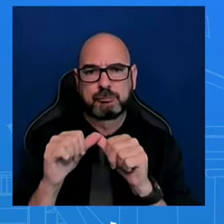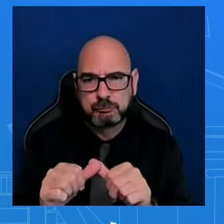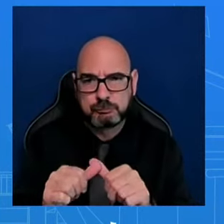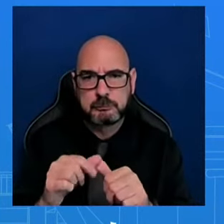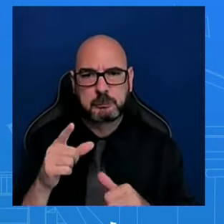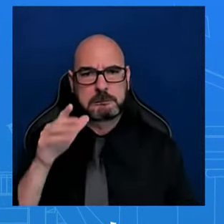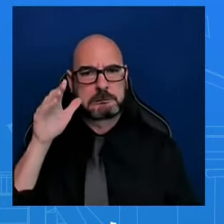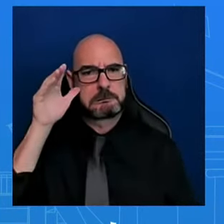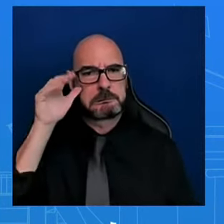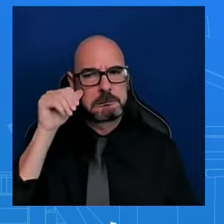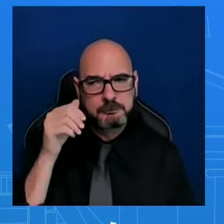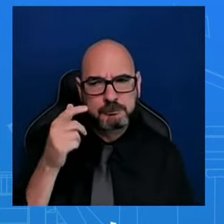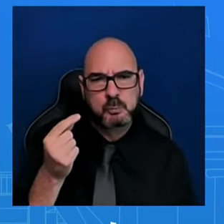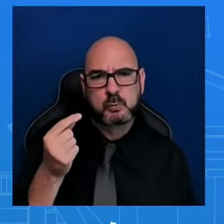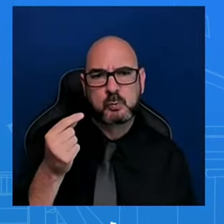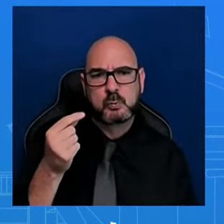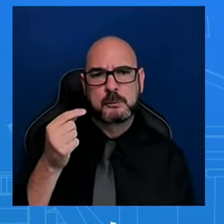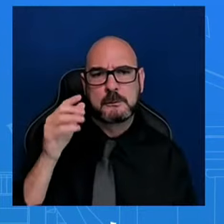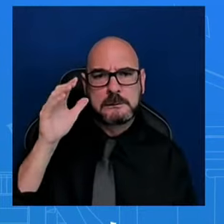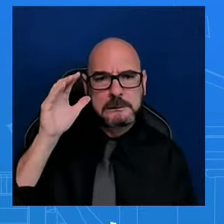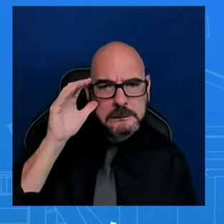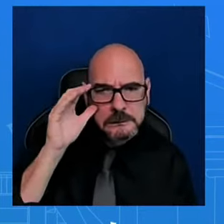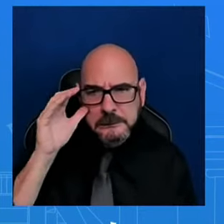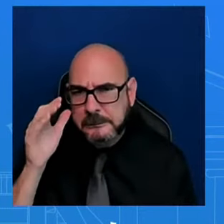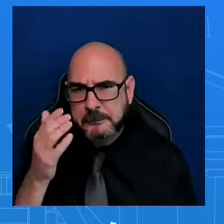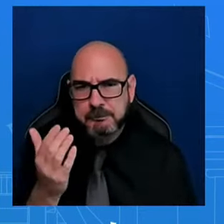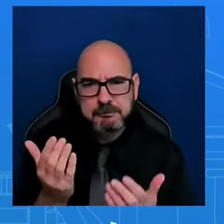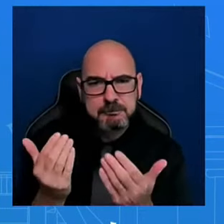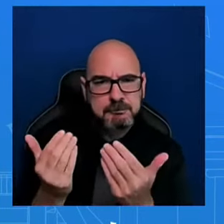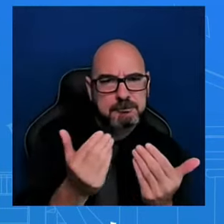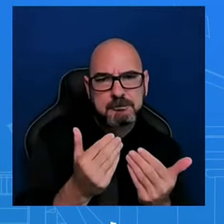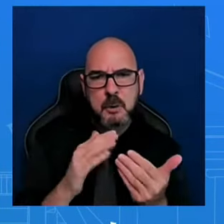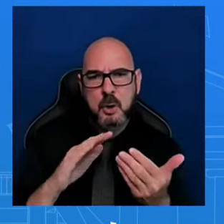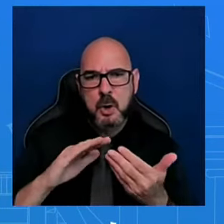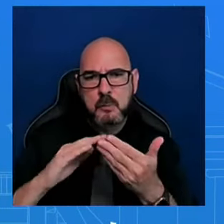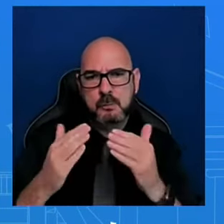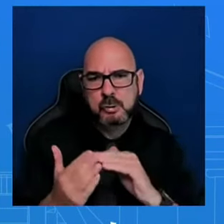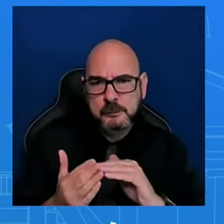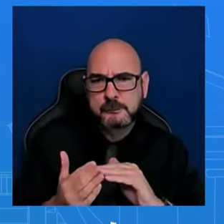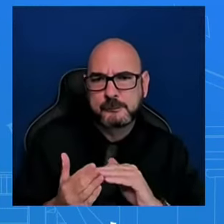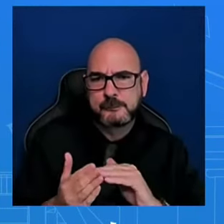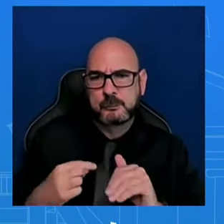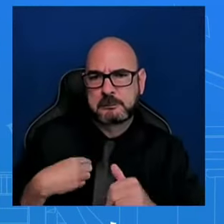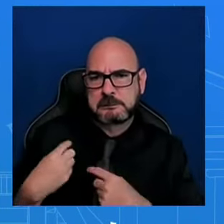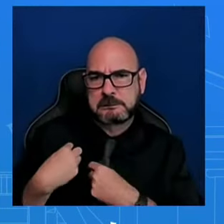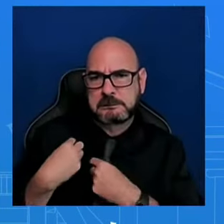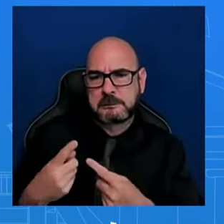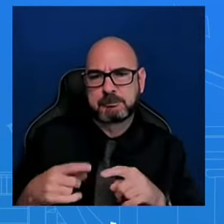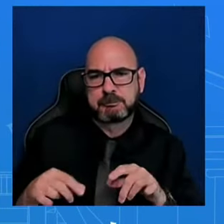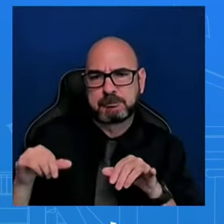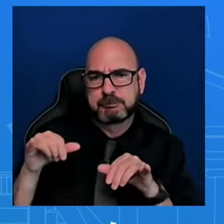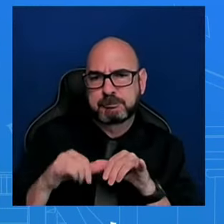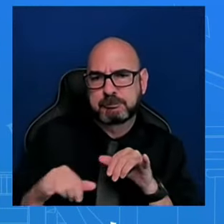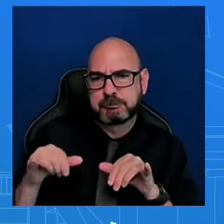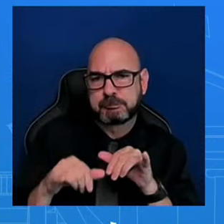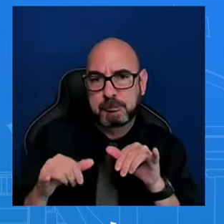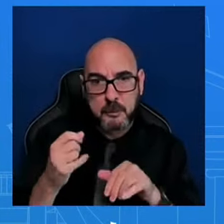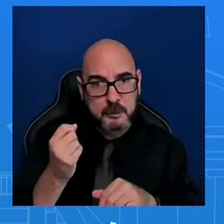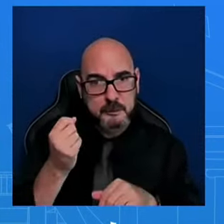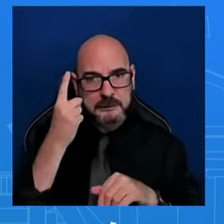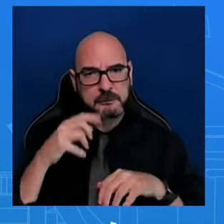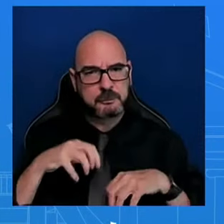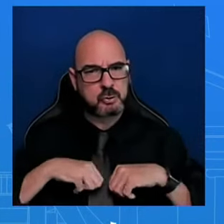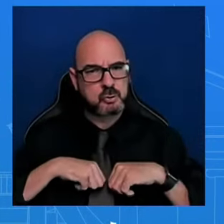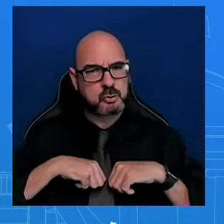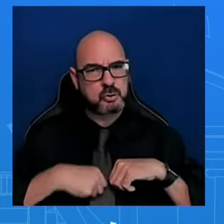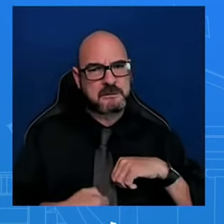directly affected by this. That's been our commitment from very early on. We understand how painful this is for many. We understand how